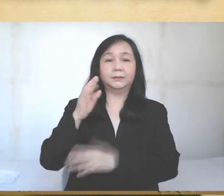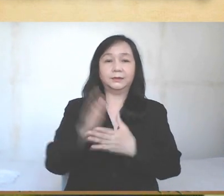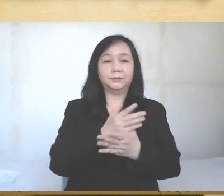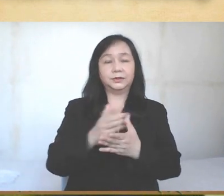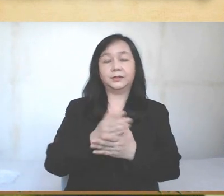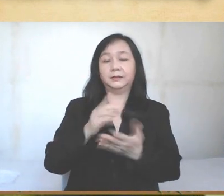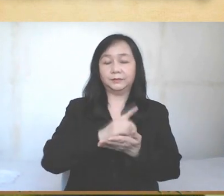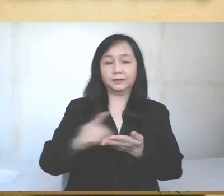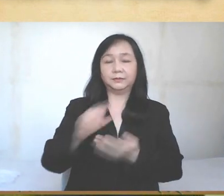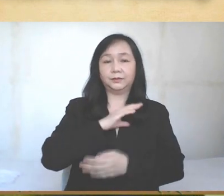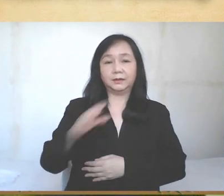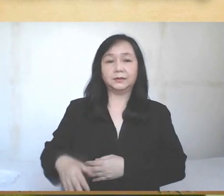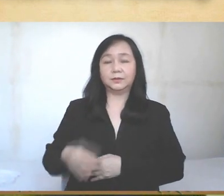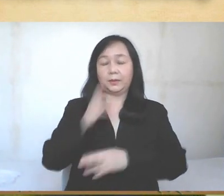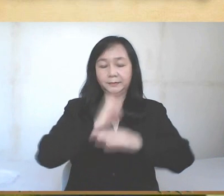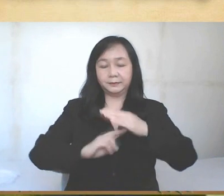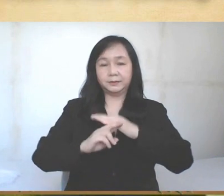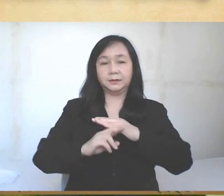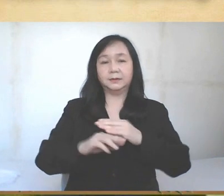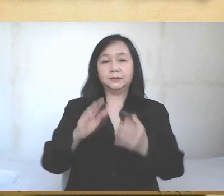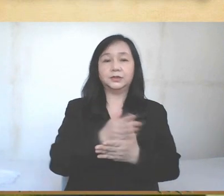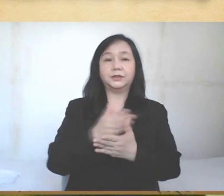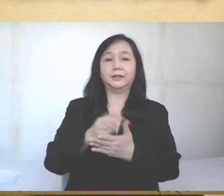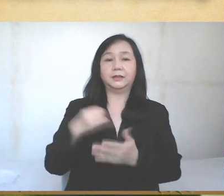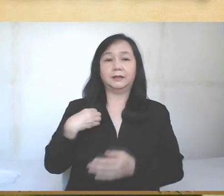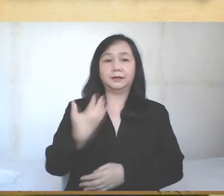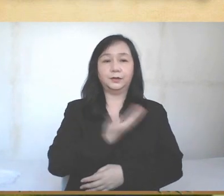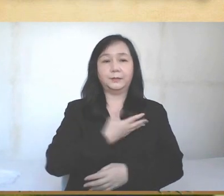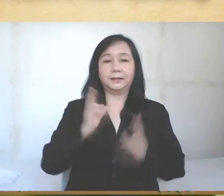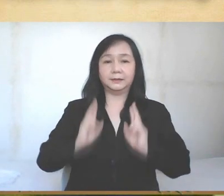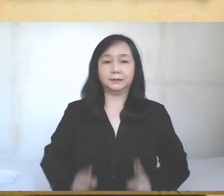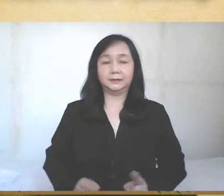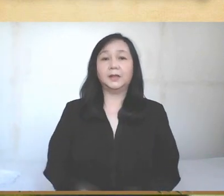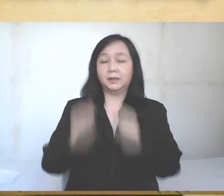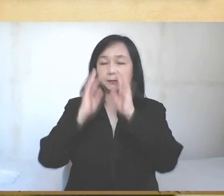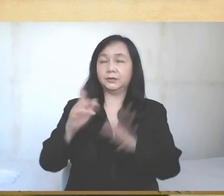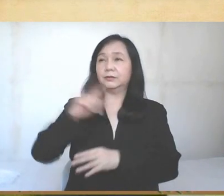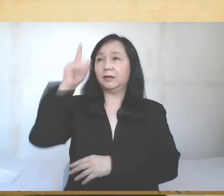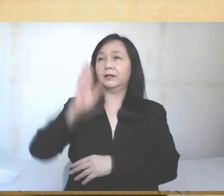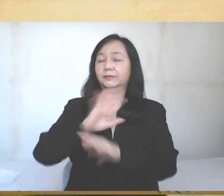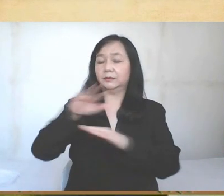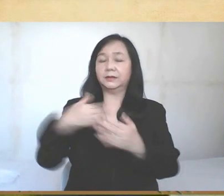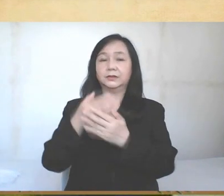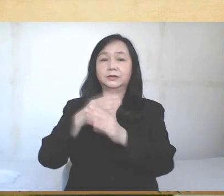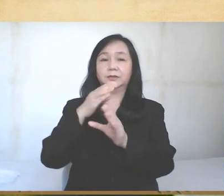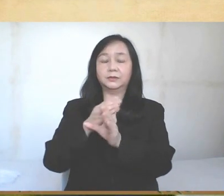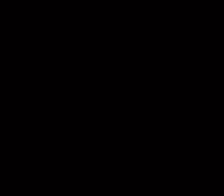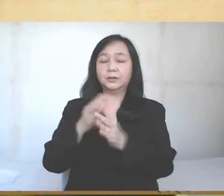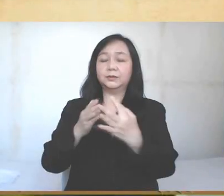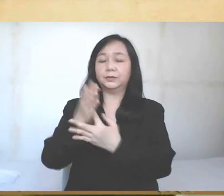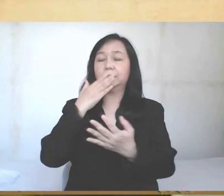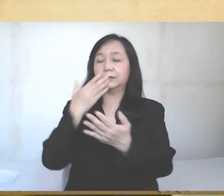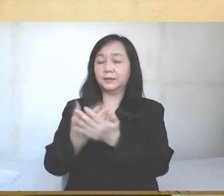share in the divinity of Christ, who humbled Himself to share in our humanity. Blessed are you, Lord God of